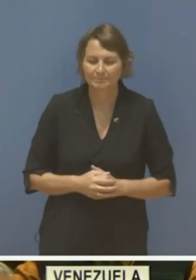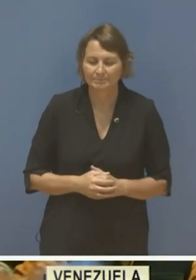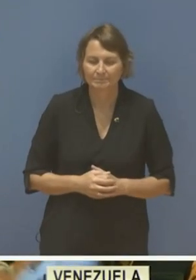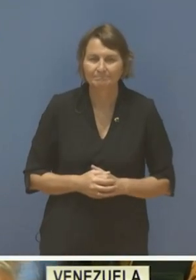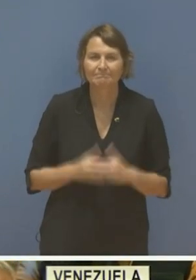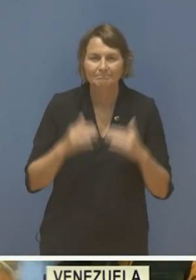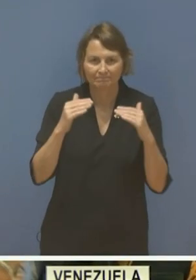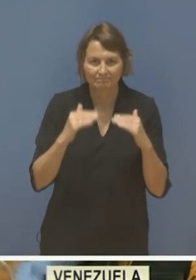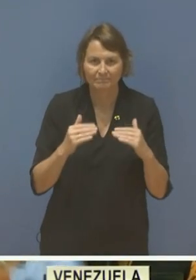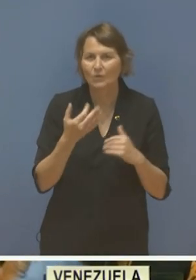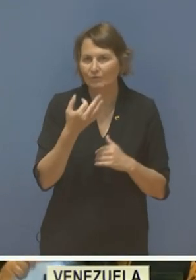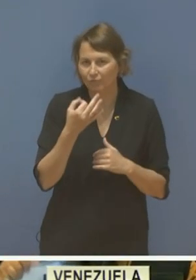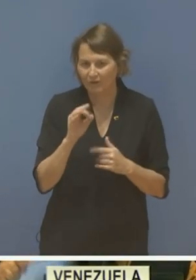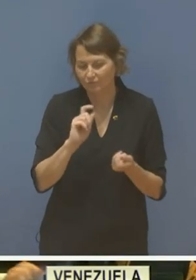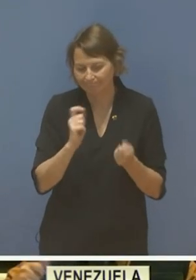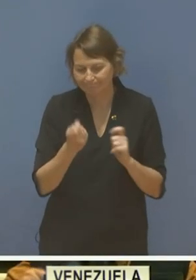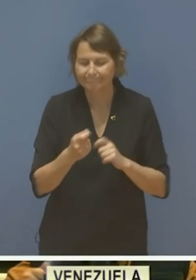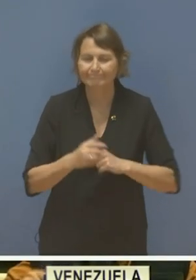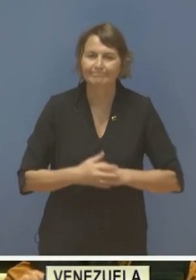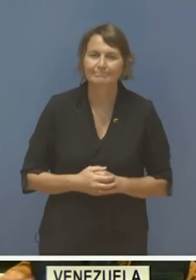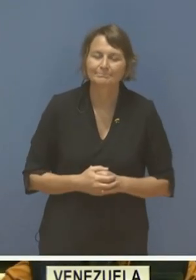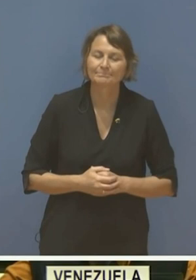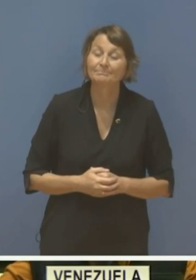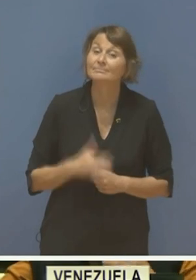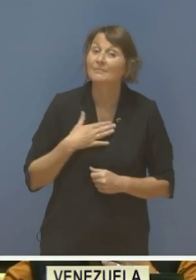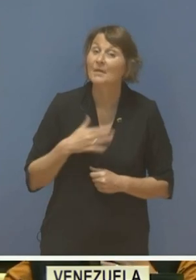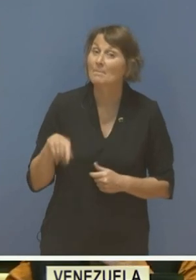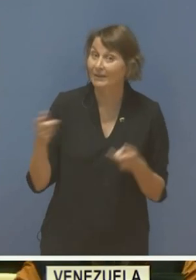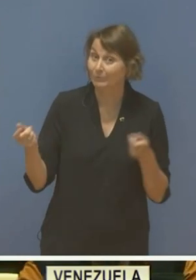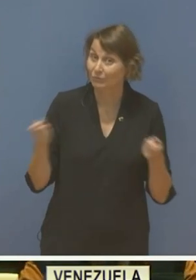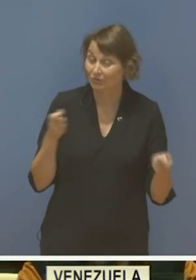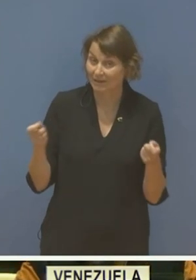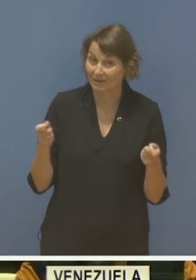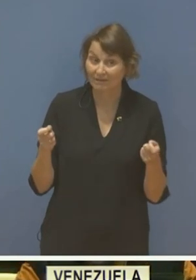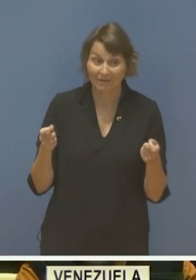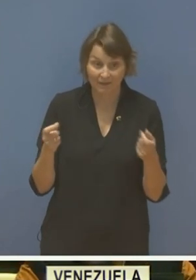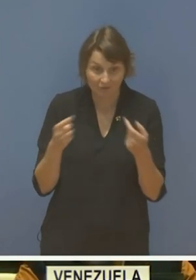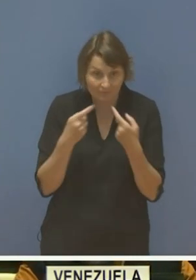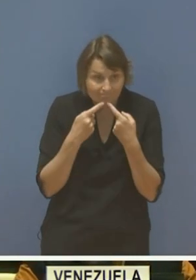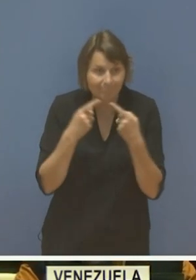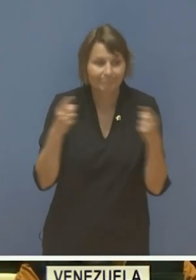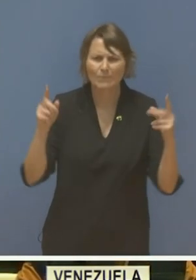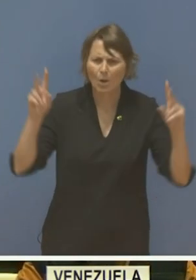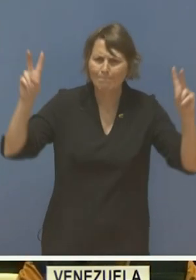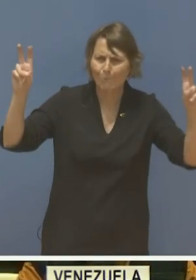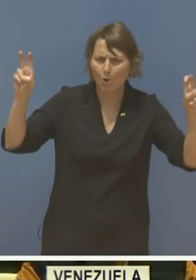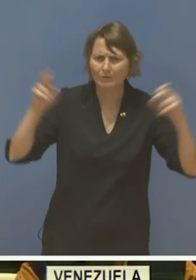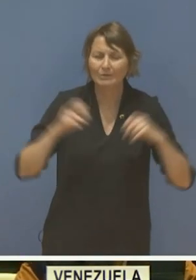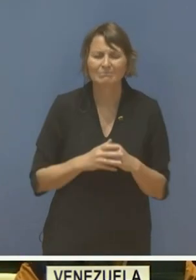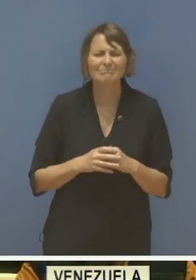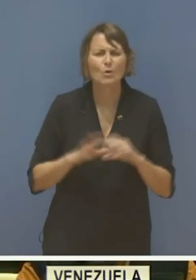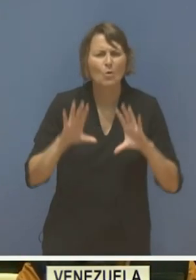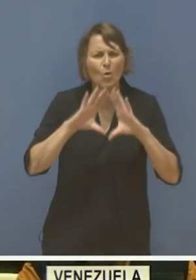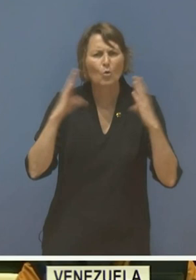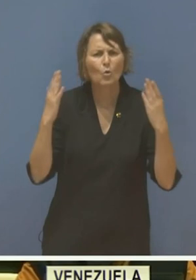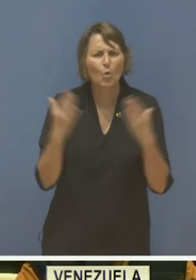Madam Chair, the motto of the Global Action Program is to leave no one behind